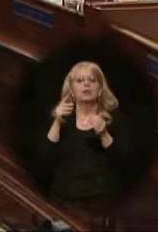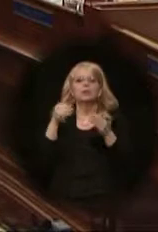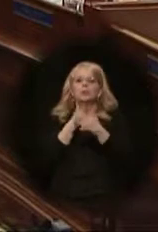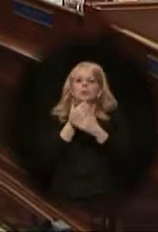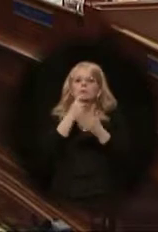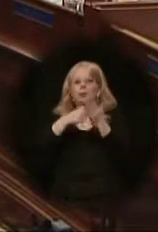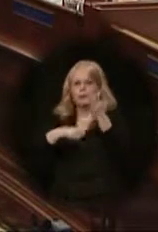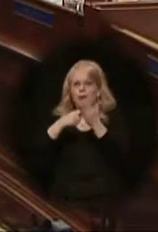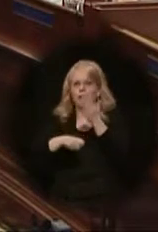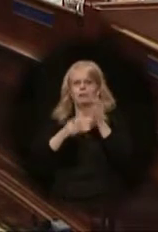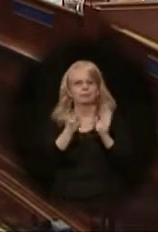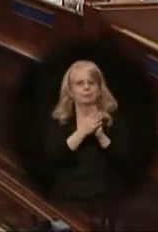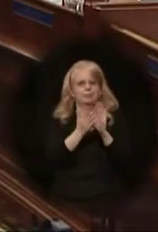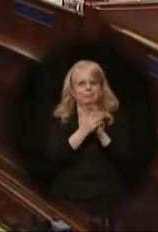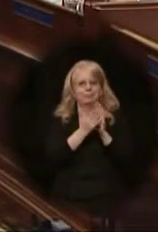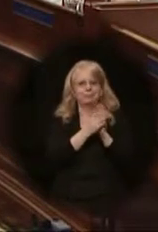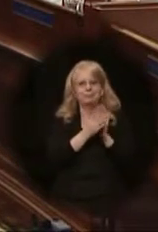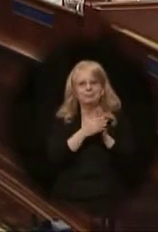People's Treasury...